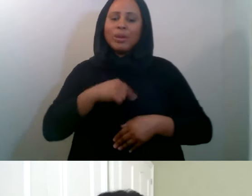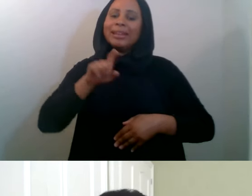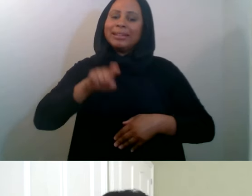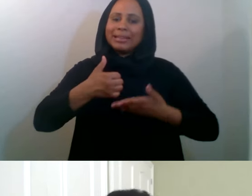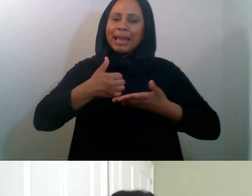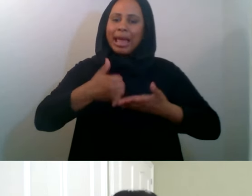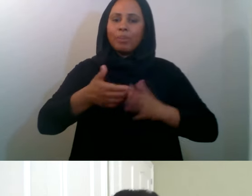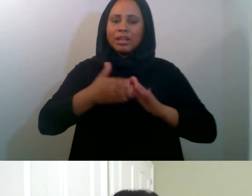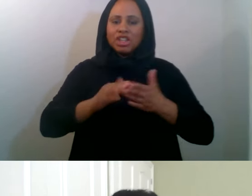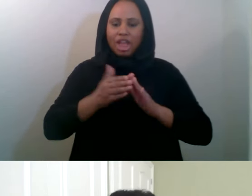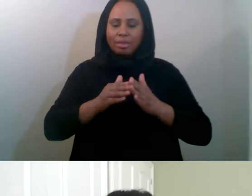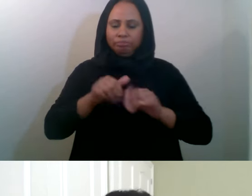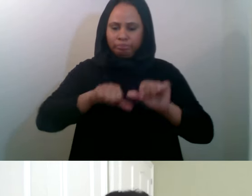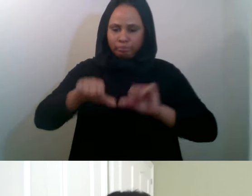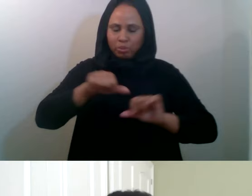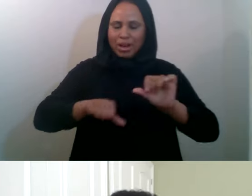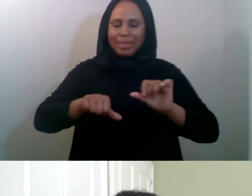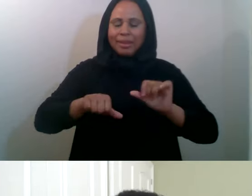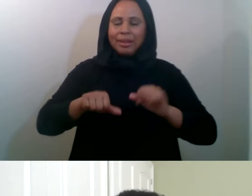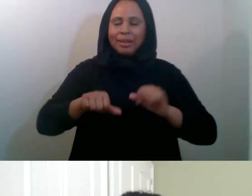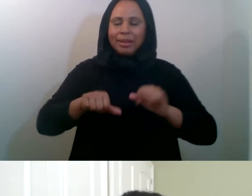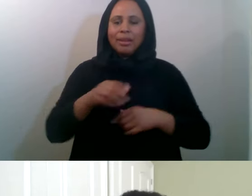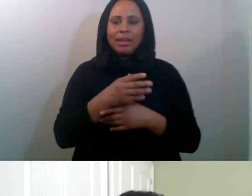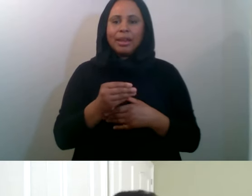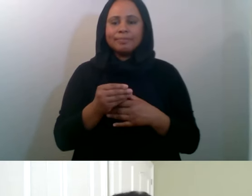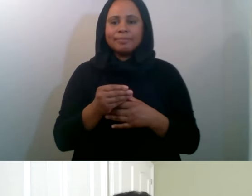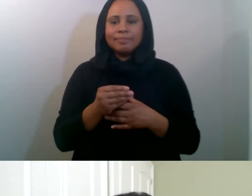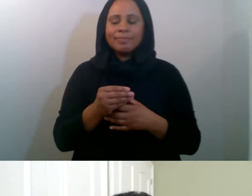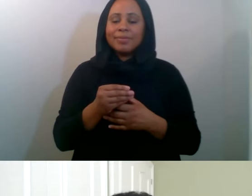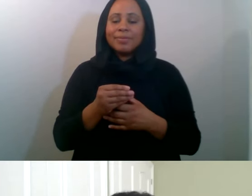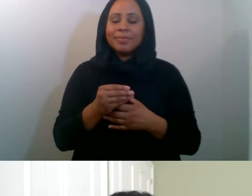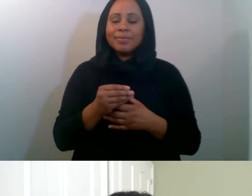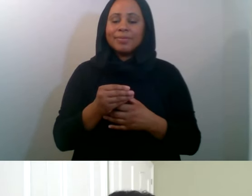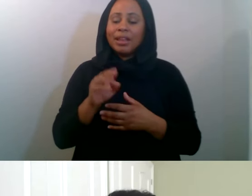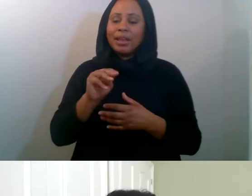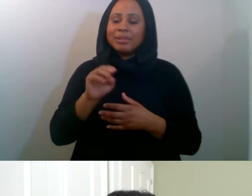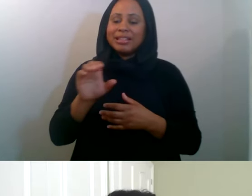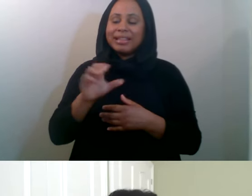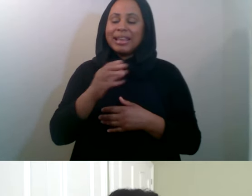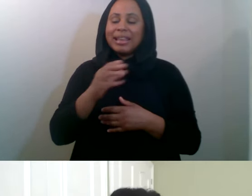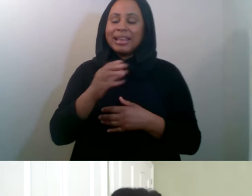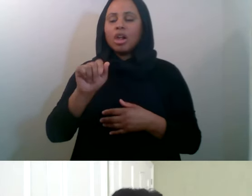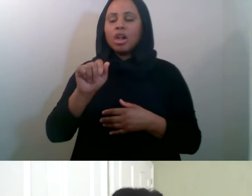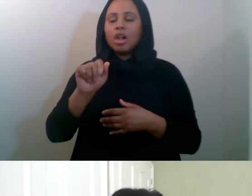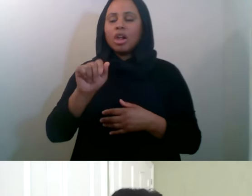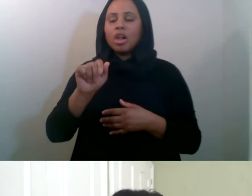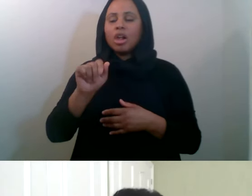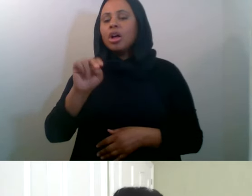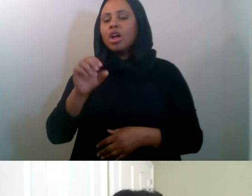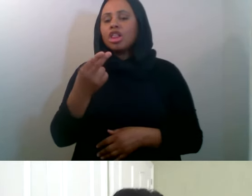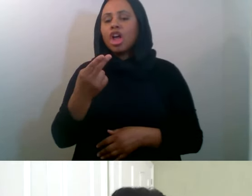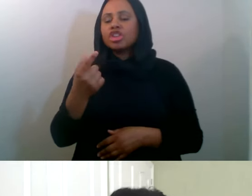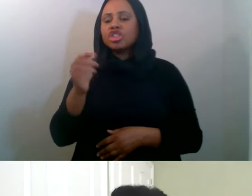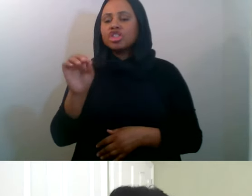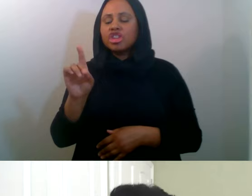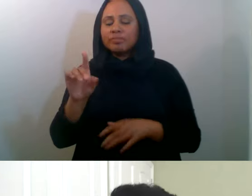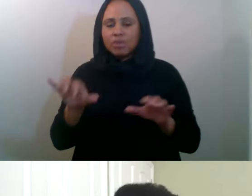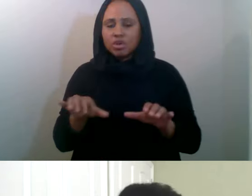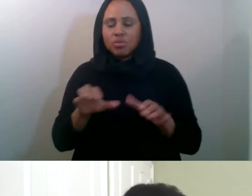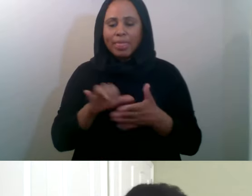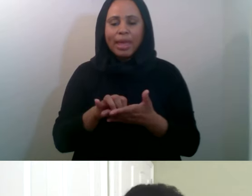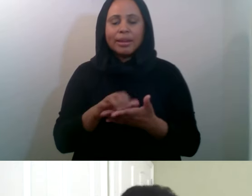definitely do that, especially here at MCC and law is good. Right. And the challenge I think is just those stories aren't being told enough. Right. Um,